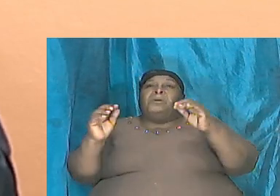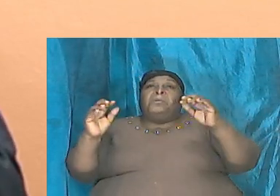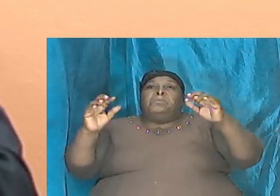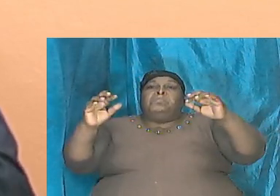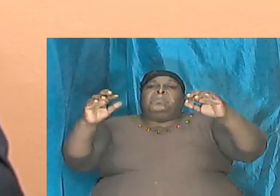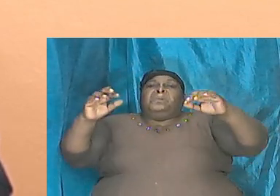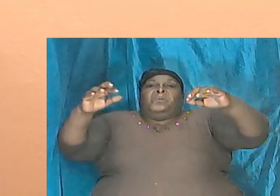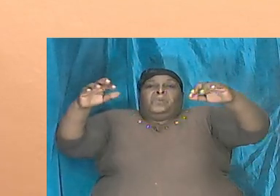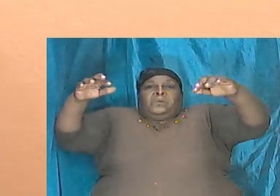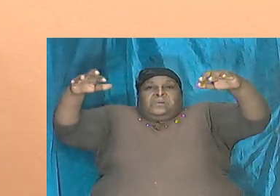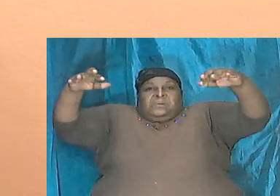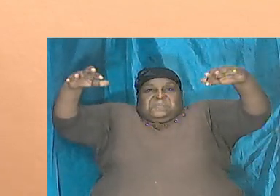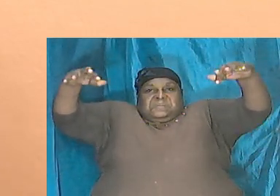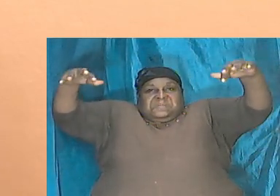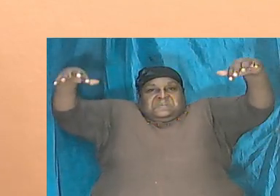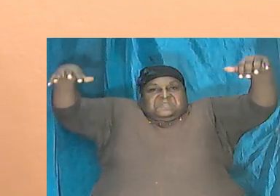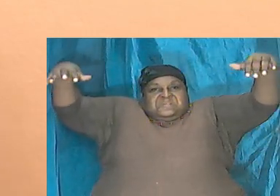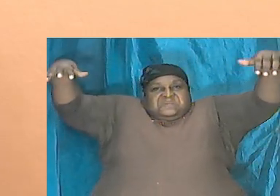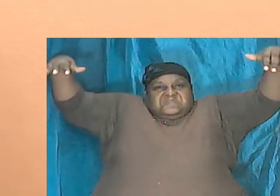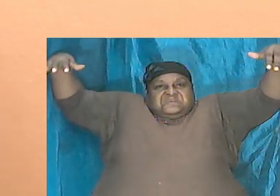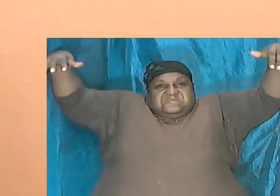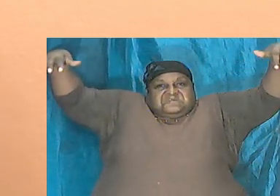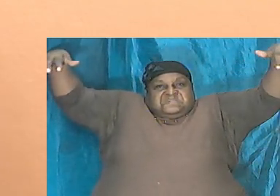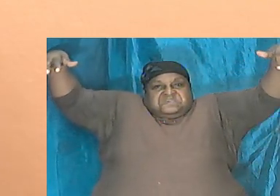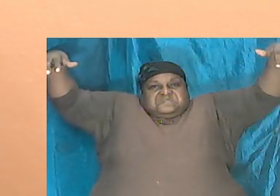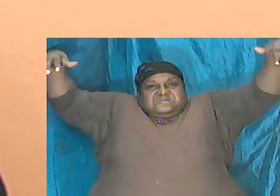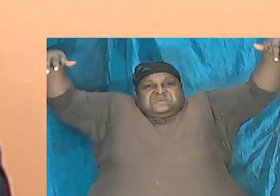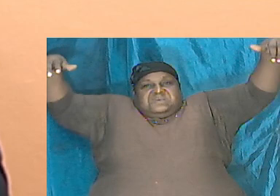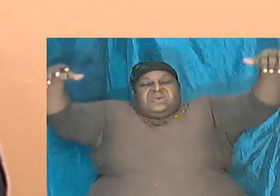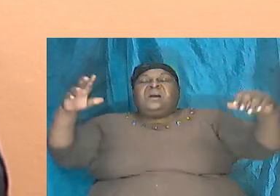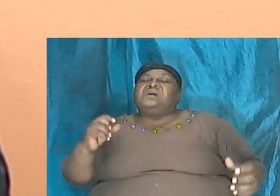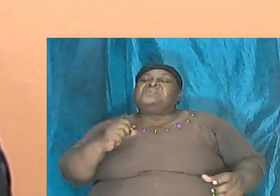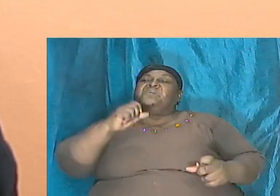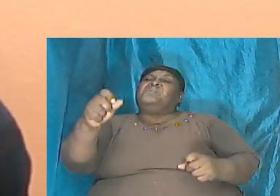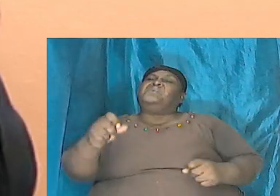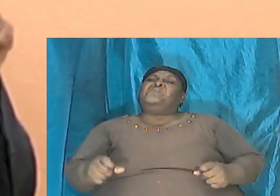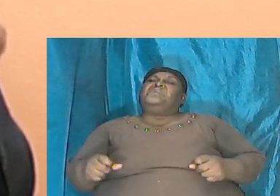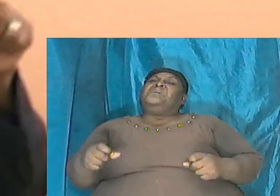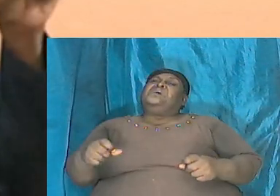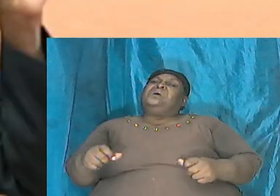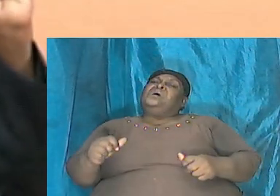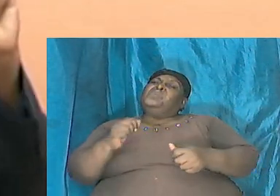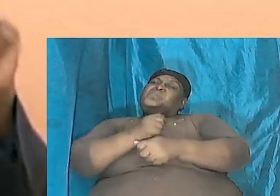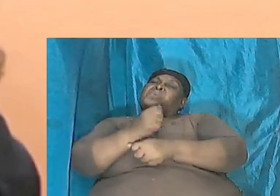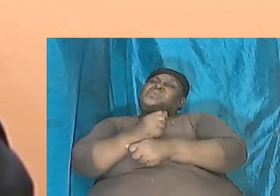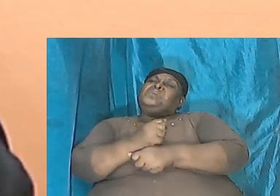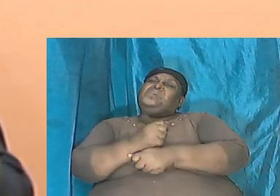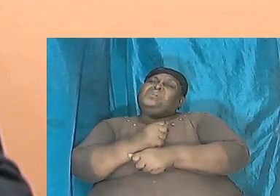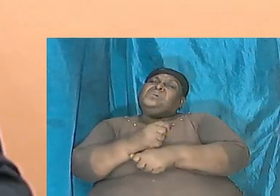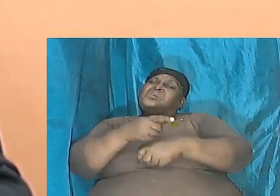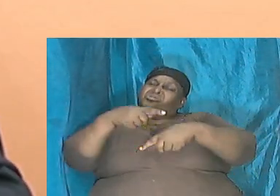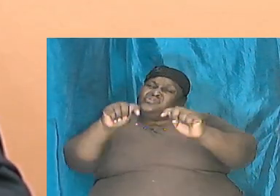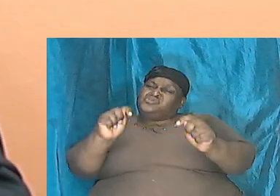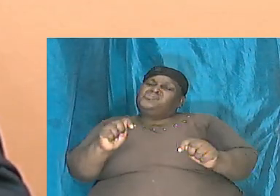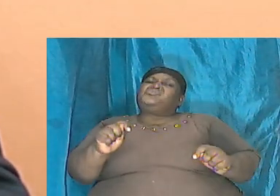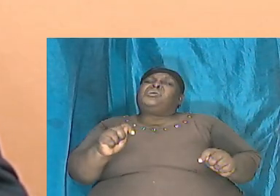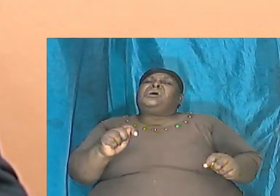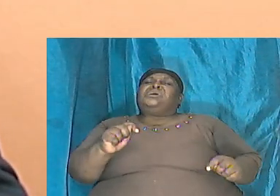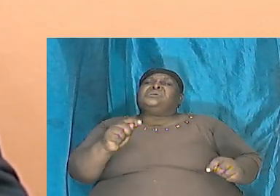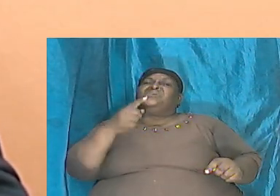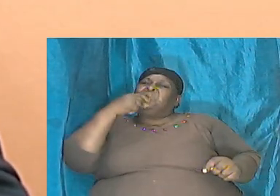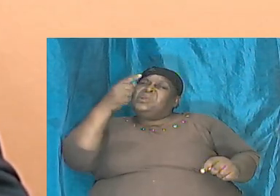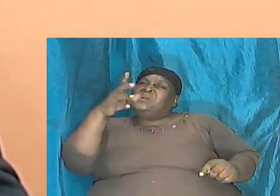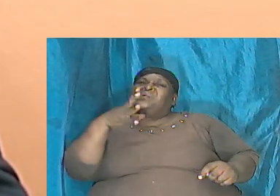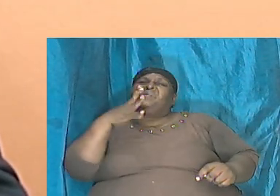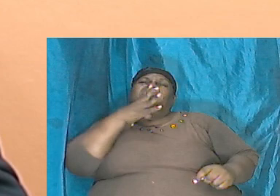go on to carry out the process of trying to determine the age based on